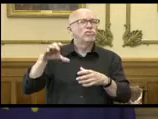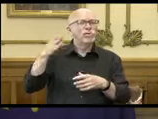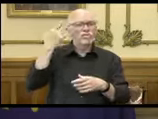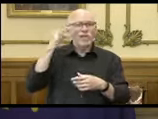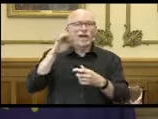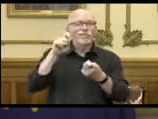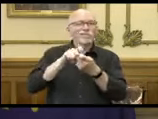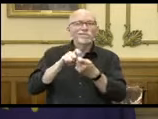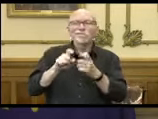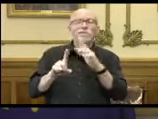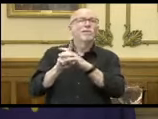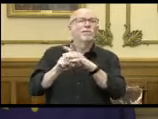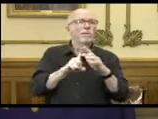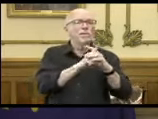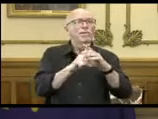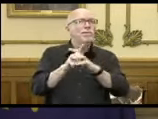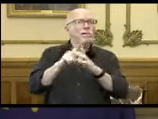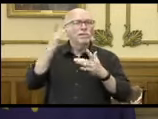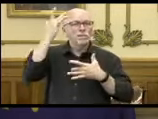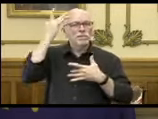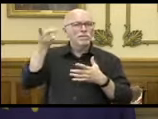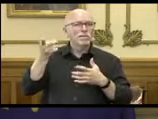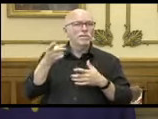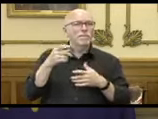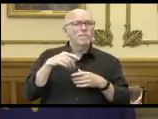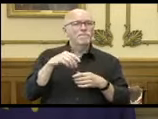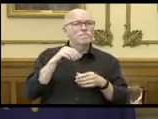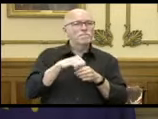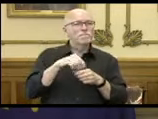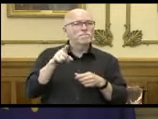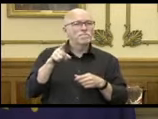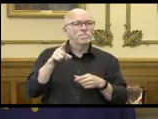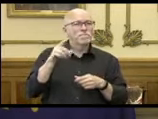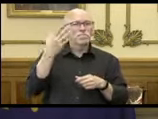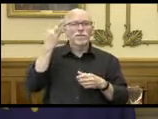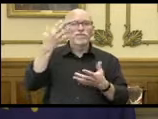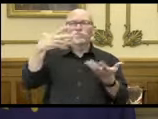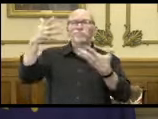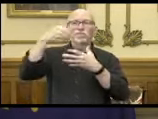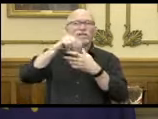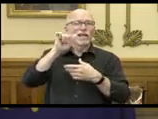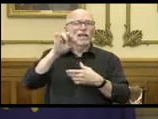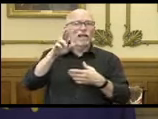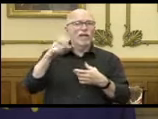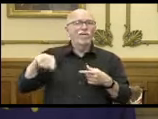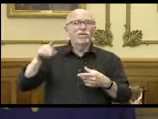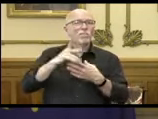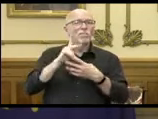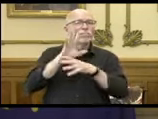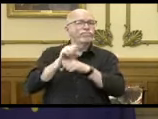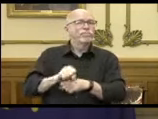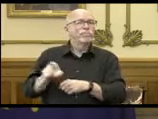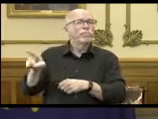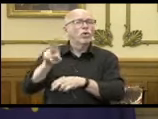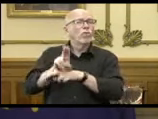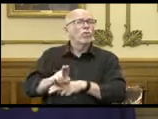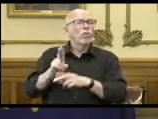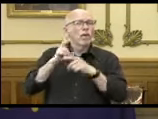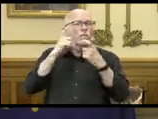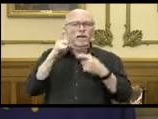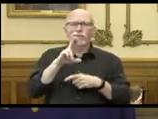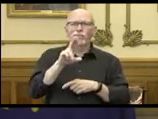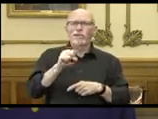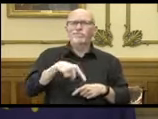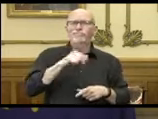particulate matter in the air. And they're more accustomed to this. This was